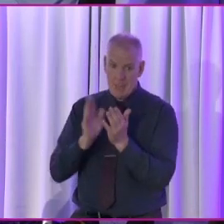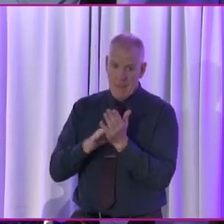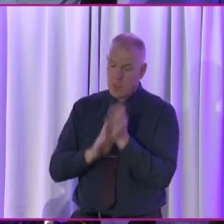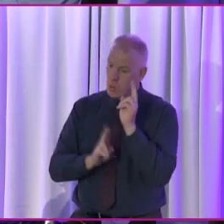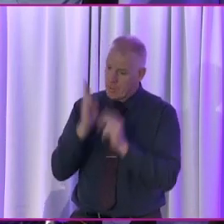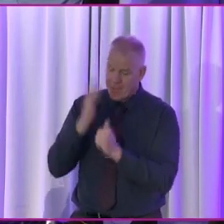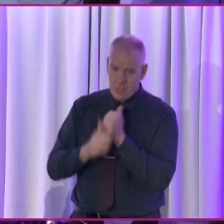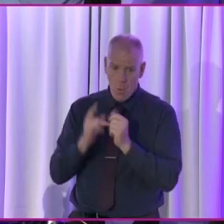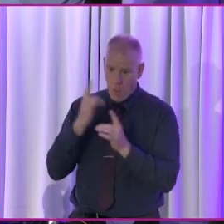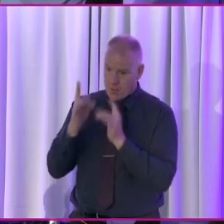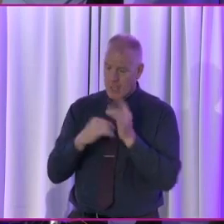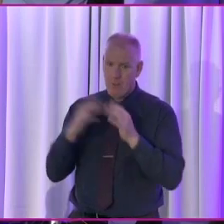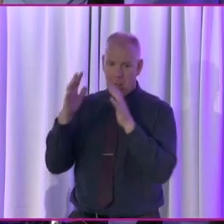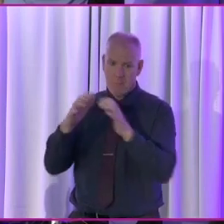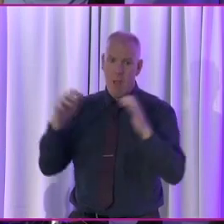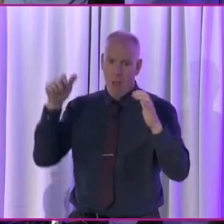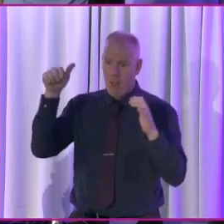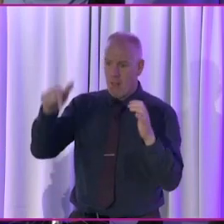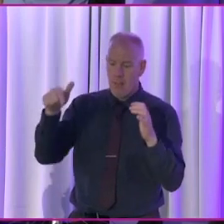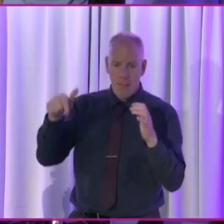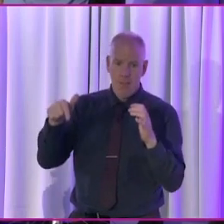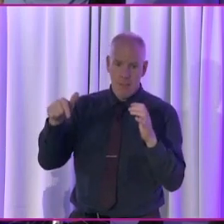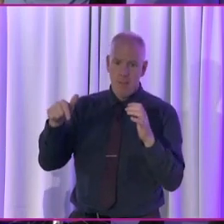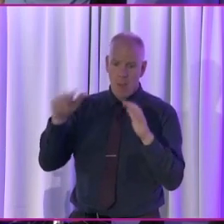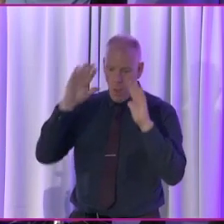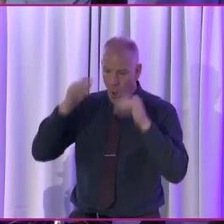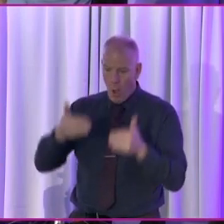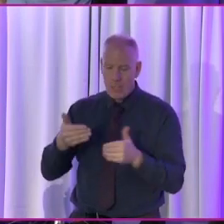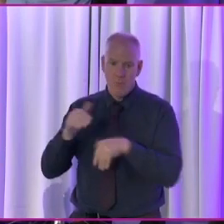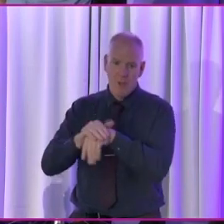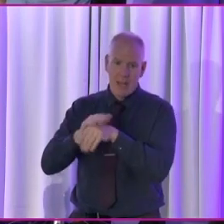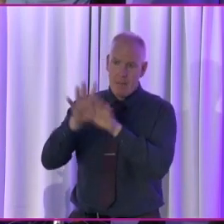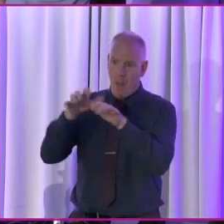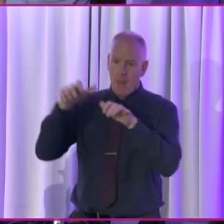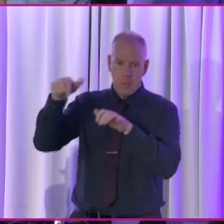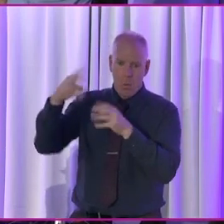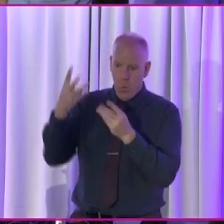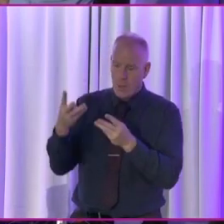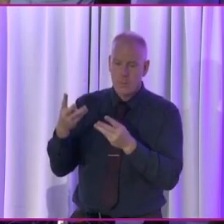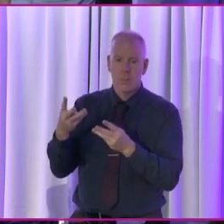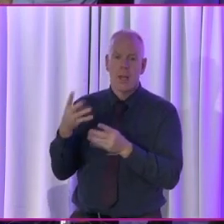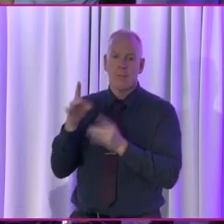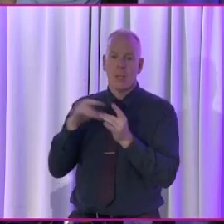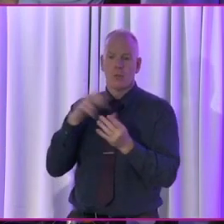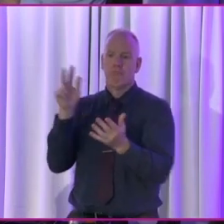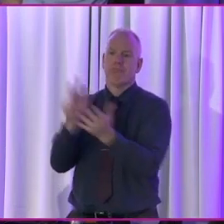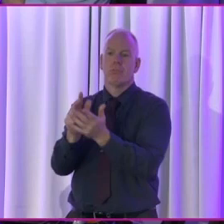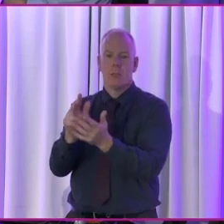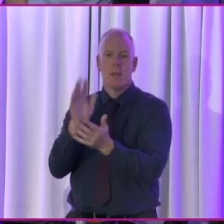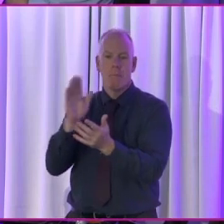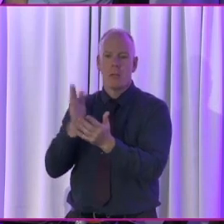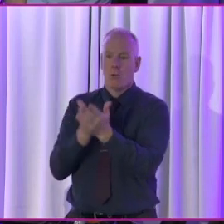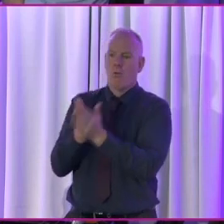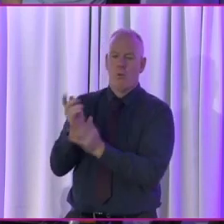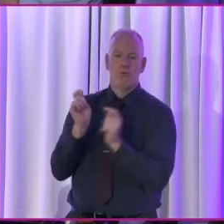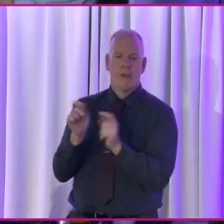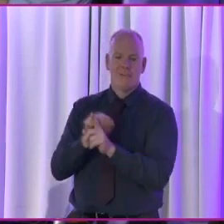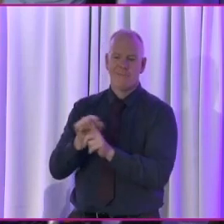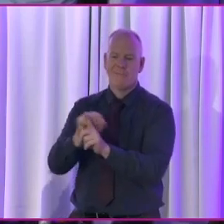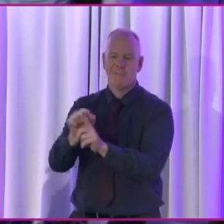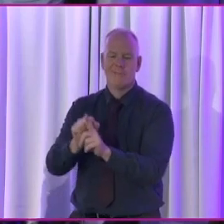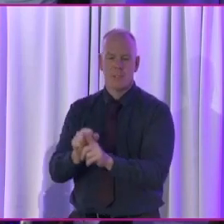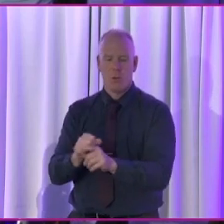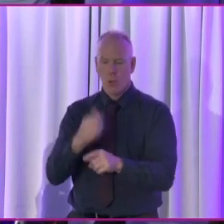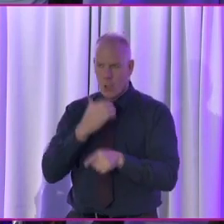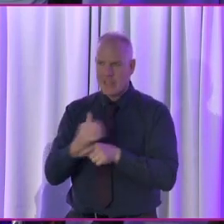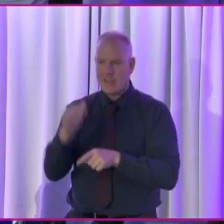it done, we want to make it all an autism-friendly parliament, and to get the accreditation, they must undertake the training. So it's a